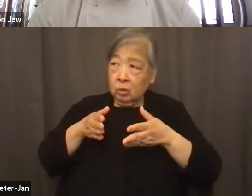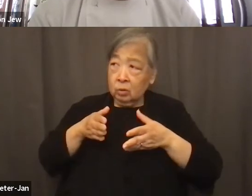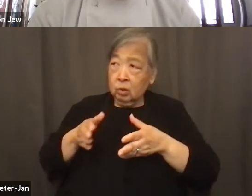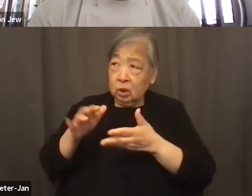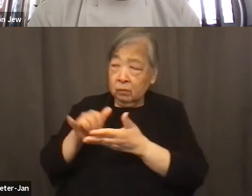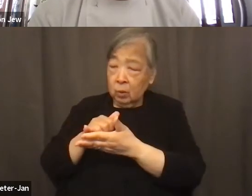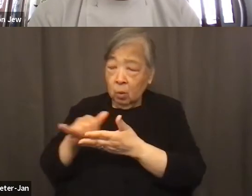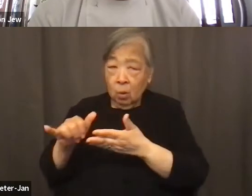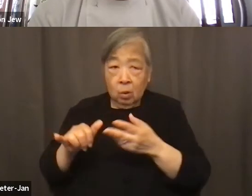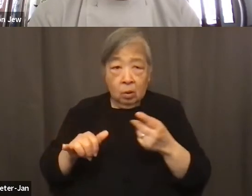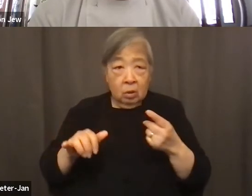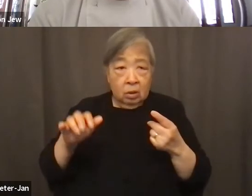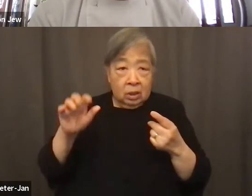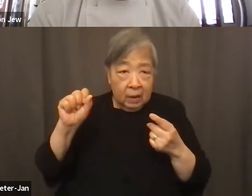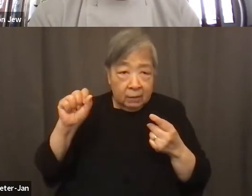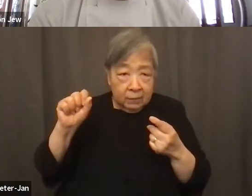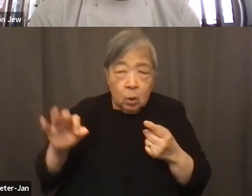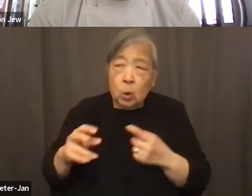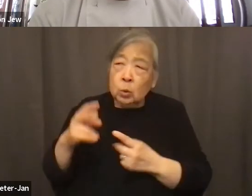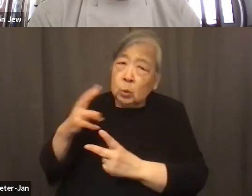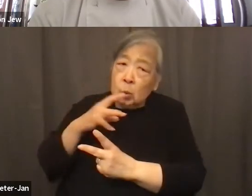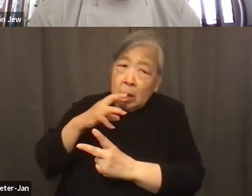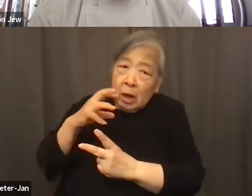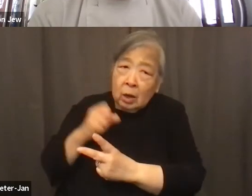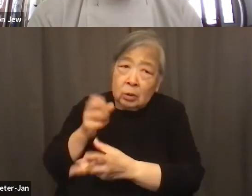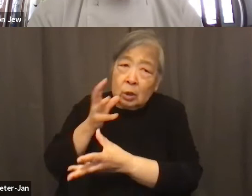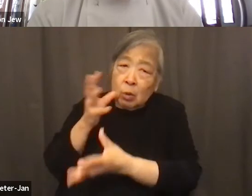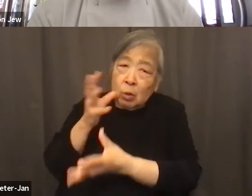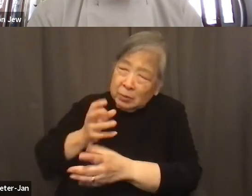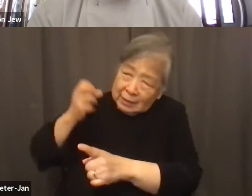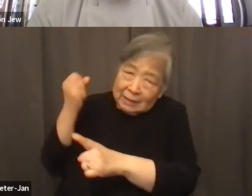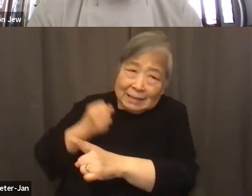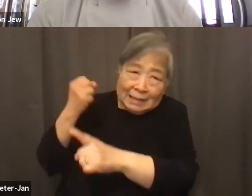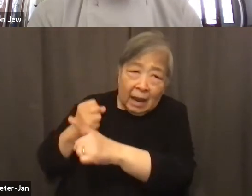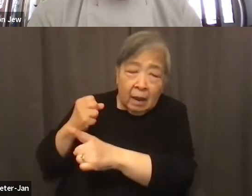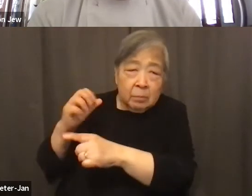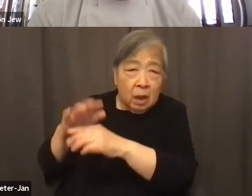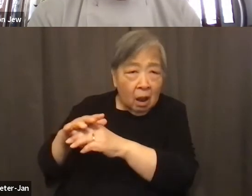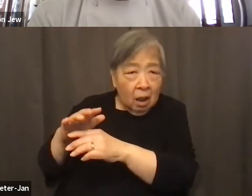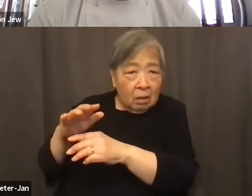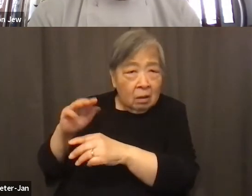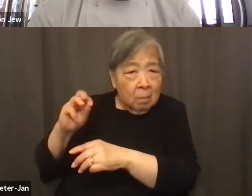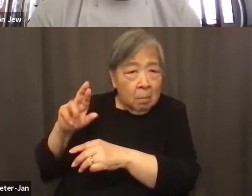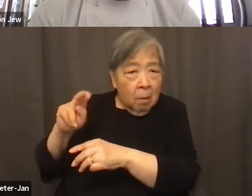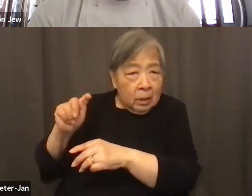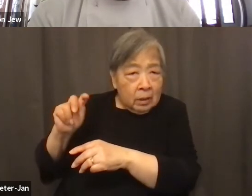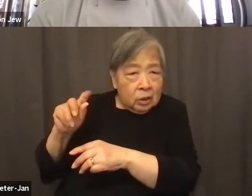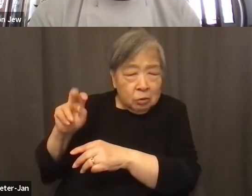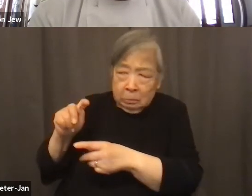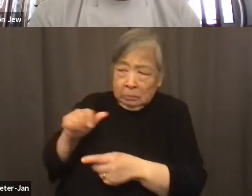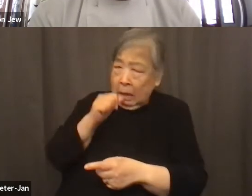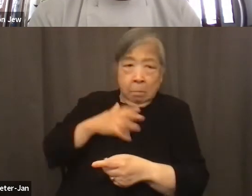or two elderly grandmothers stabbed on Market Street is just not my America. But it is America